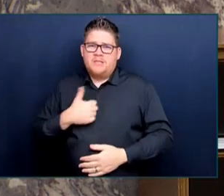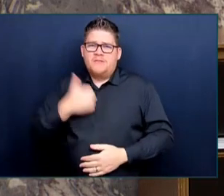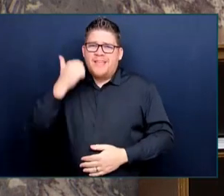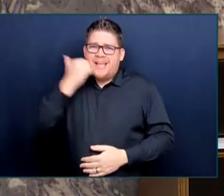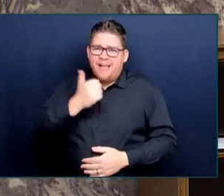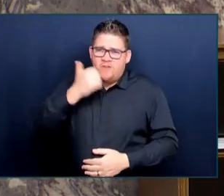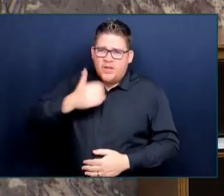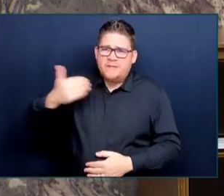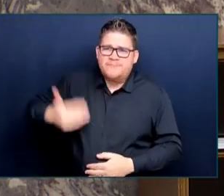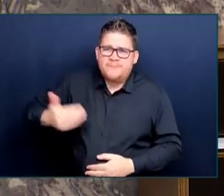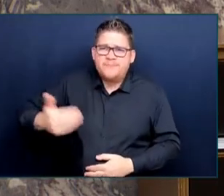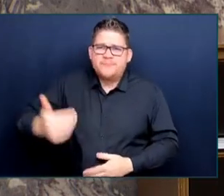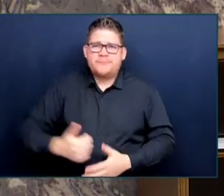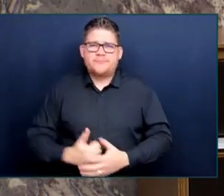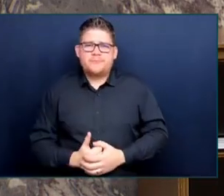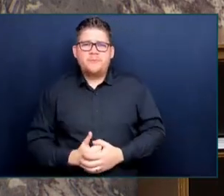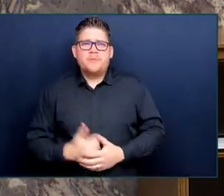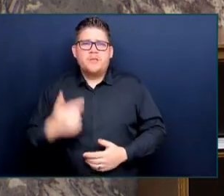come, unquote.